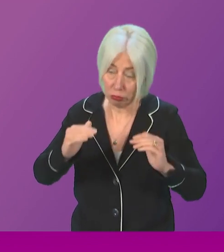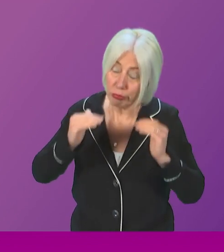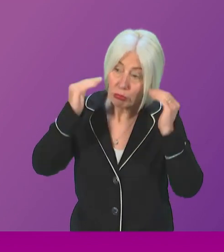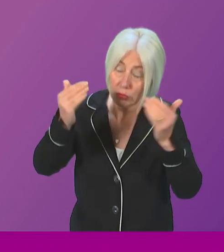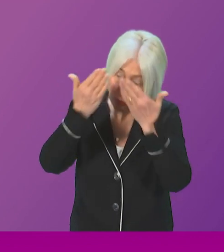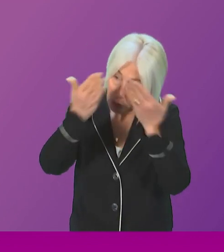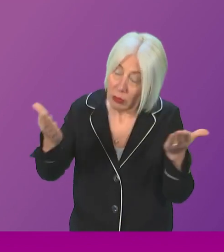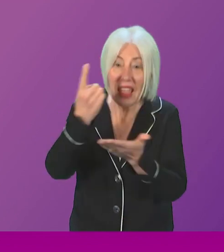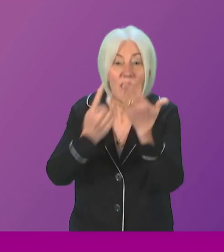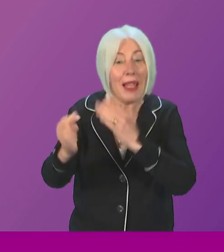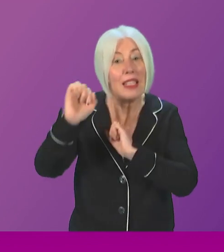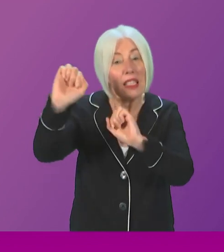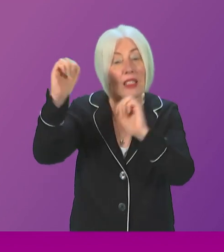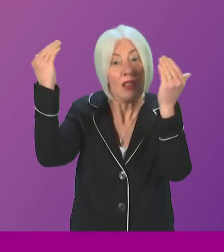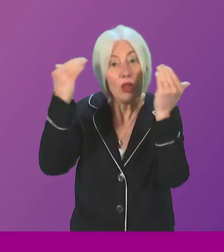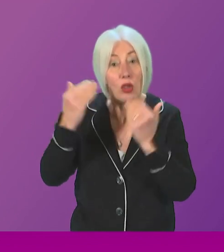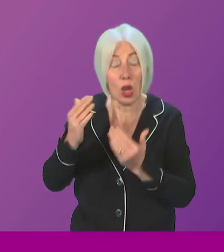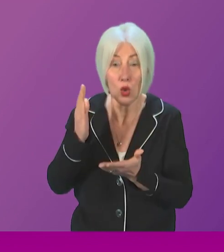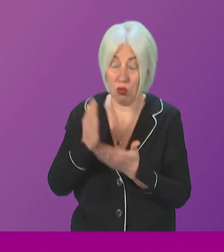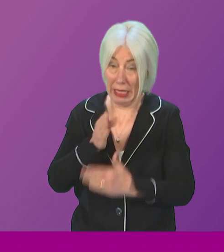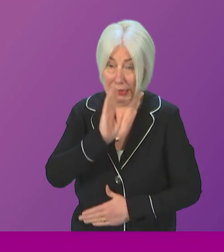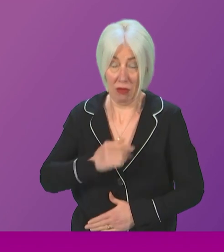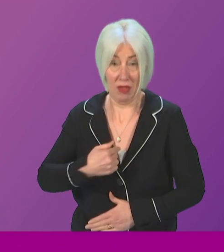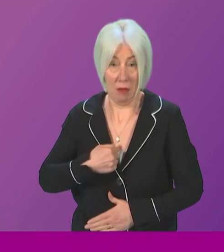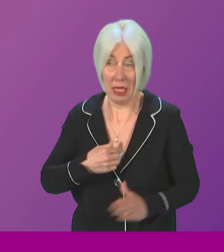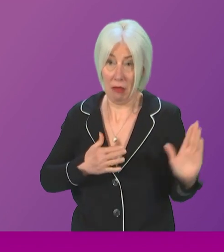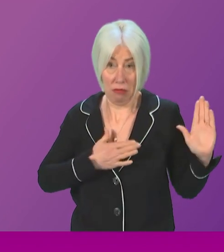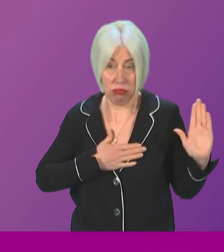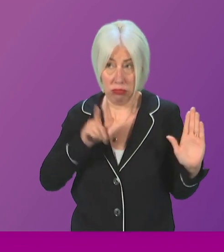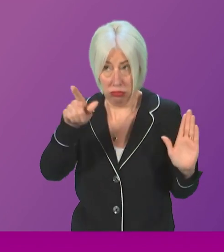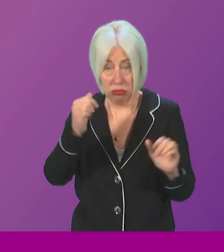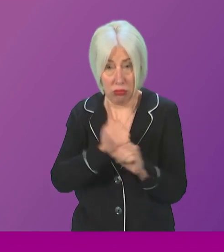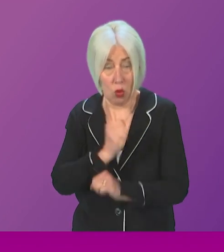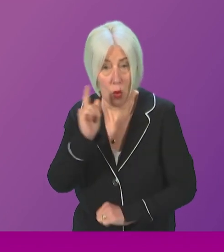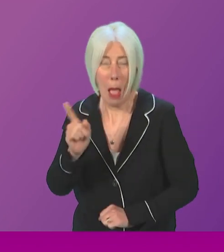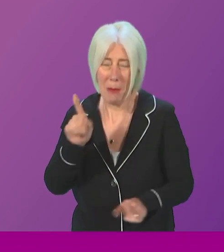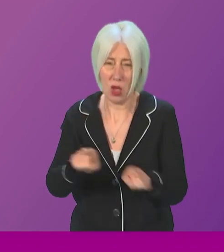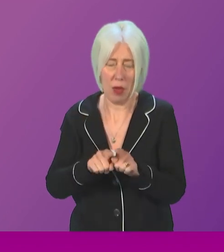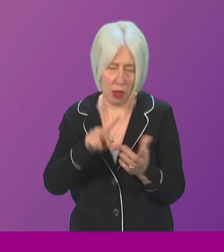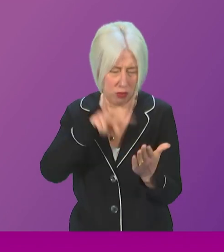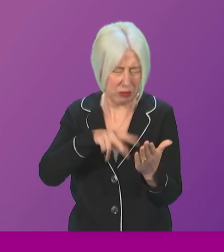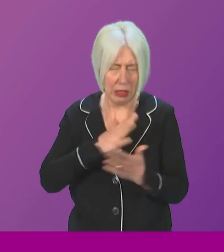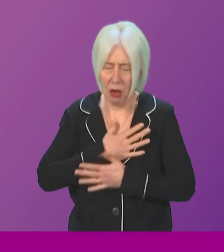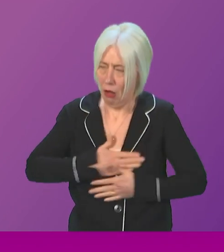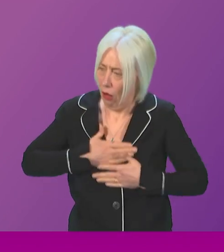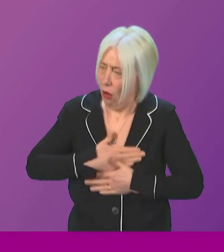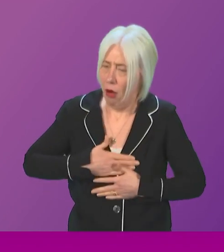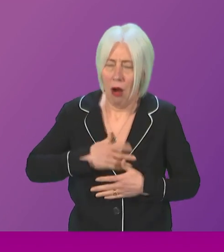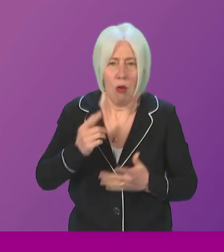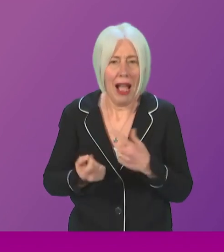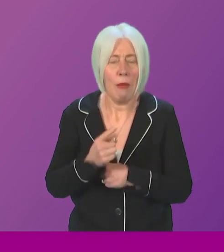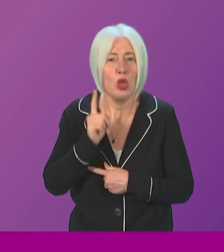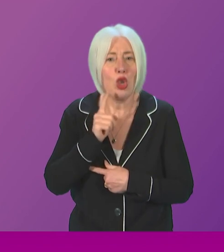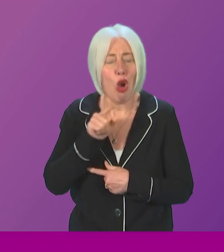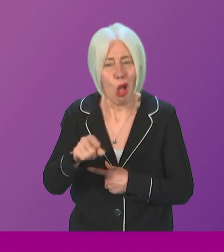judiciary, a responsibility I take with the utmost seriousness. I also read the very distressing account of the 13, the